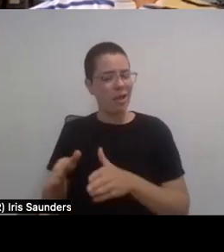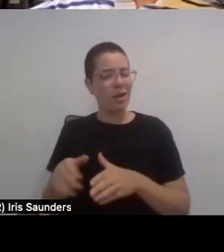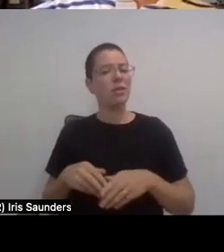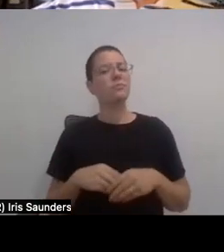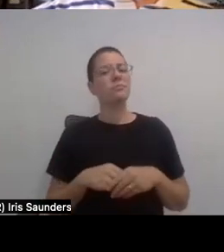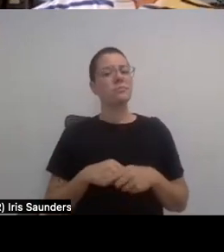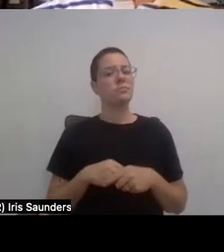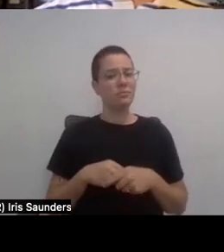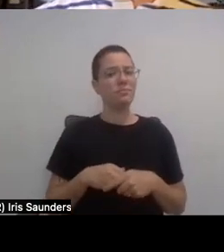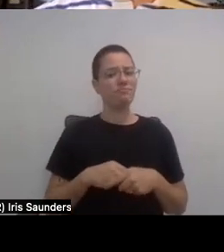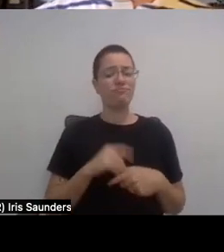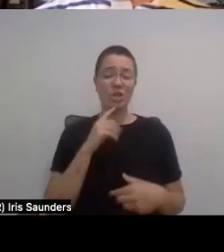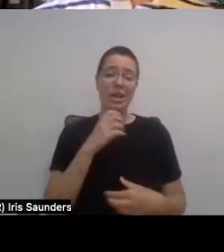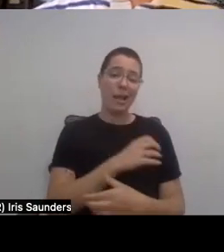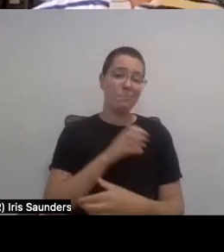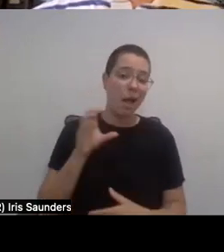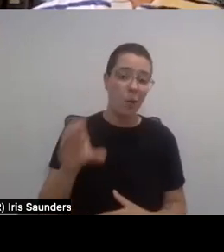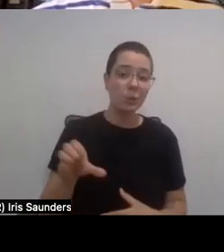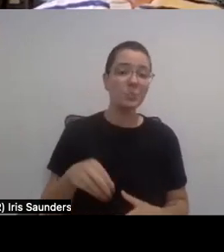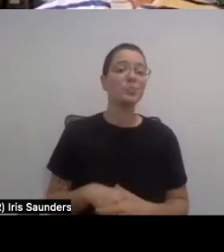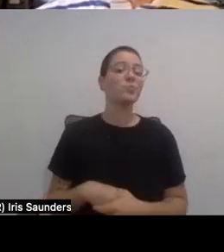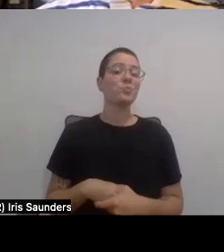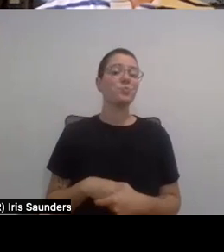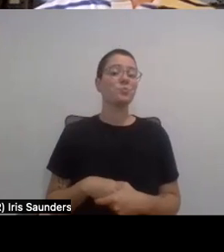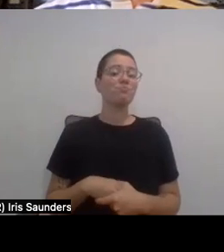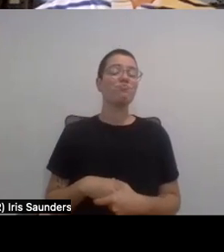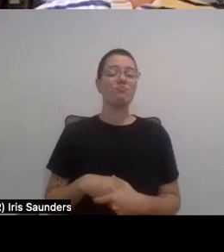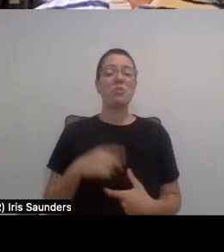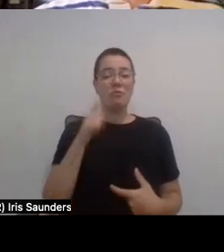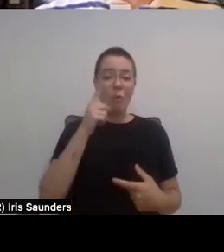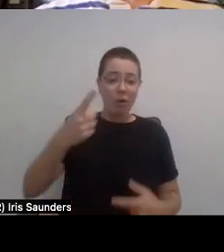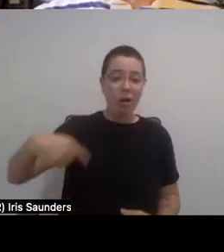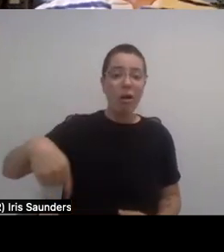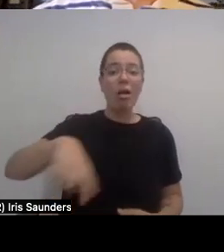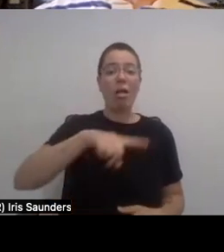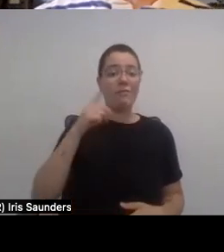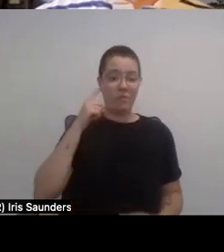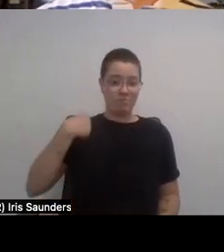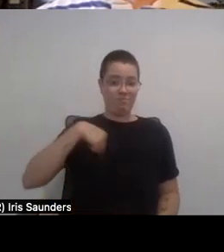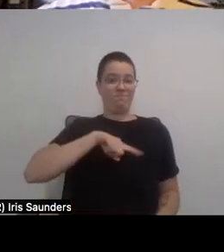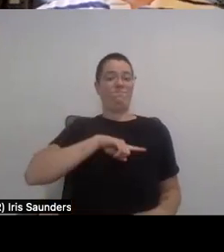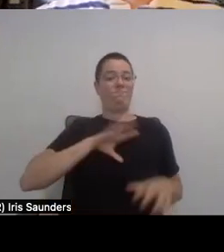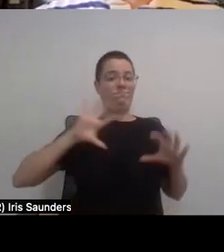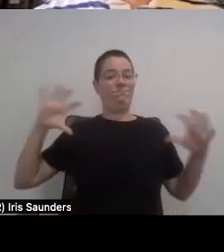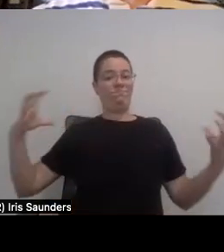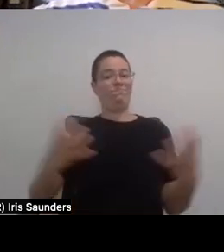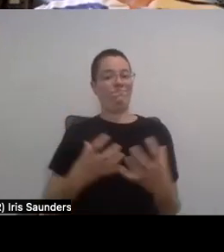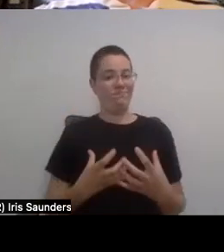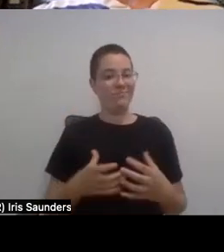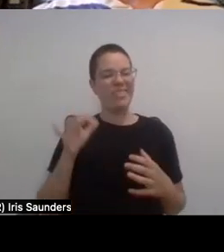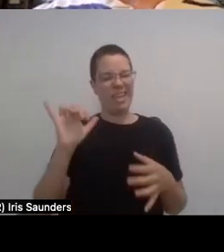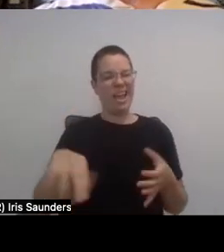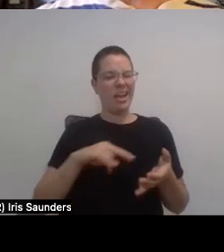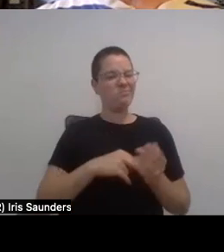it's, it's empowering, it's empowering for everyone around us as much as it is for us. So for me, that's what representation